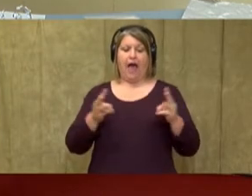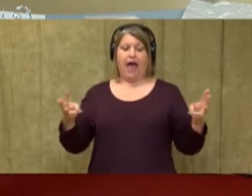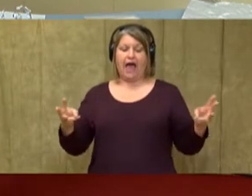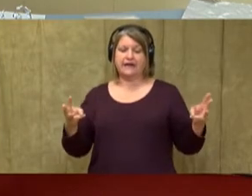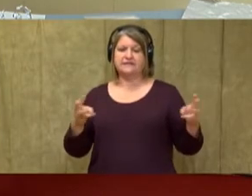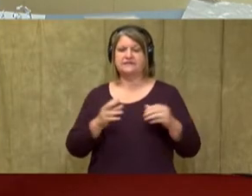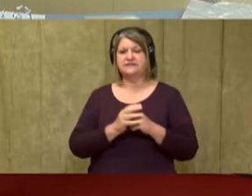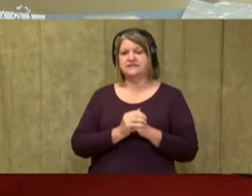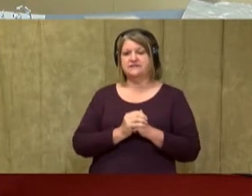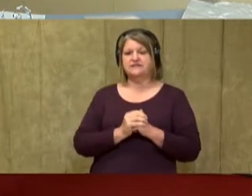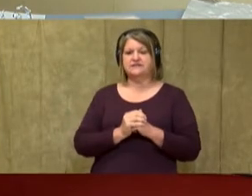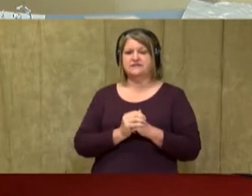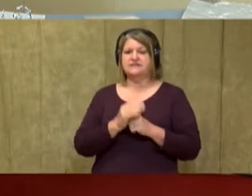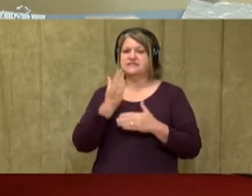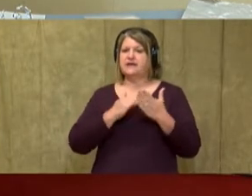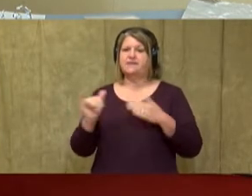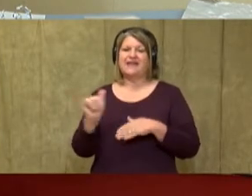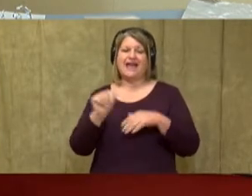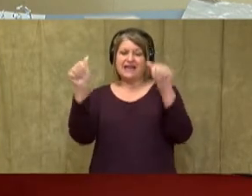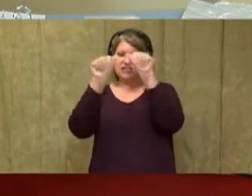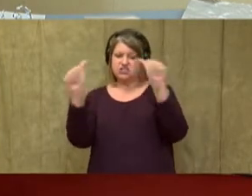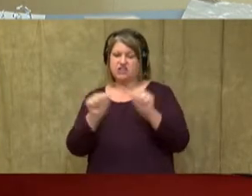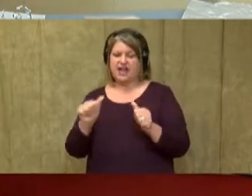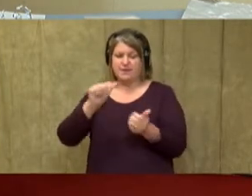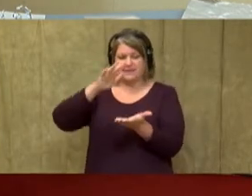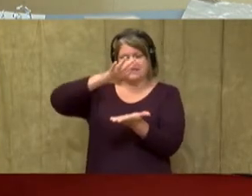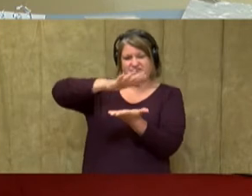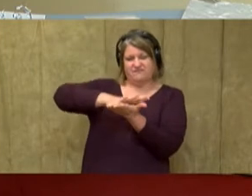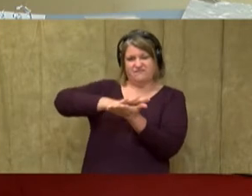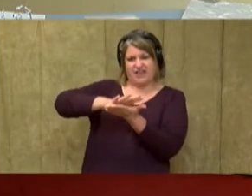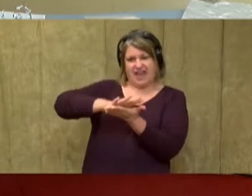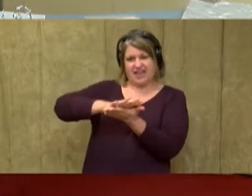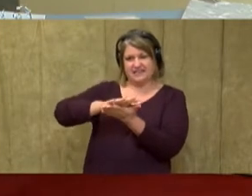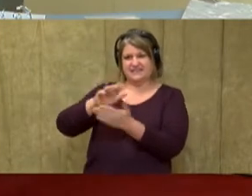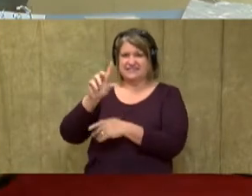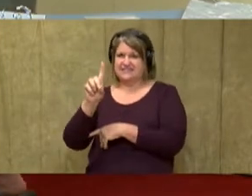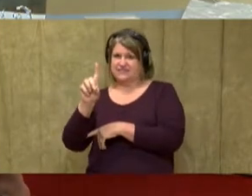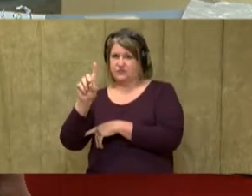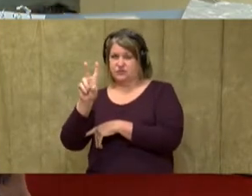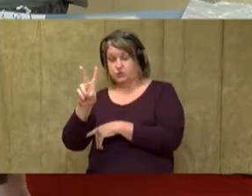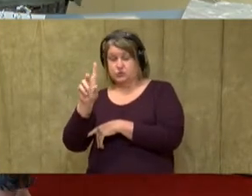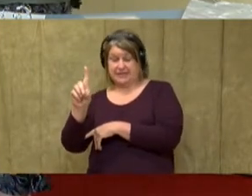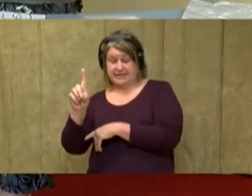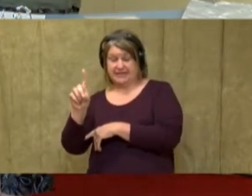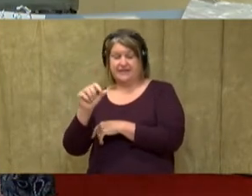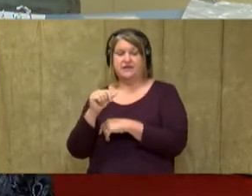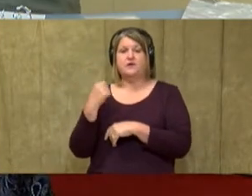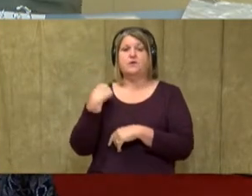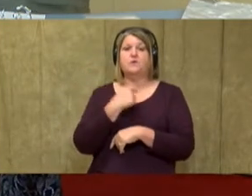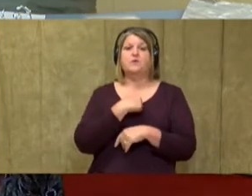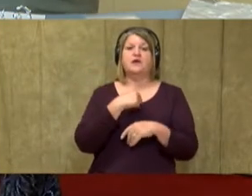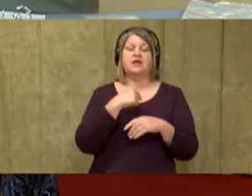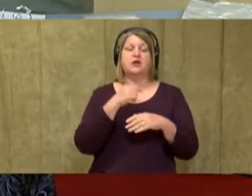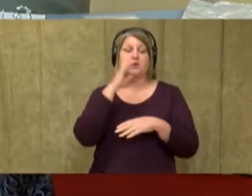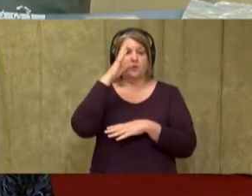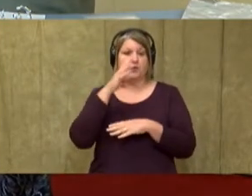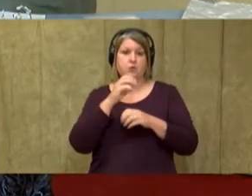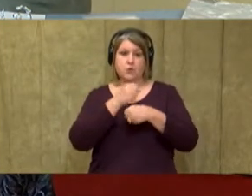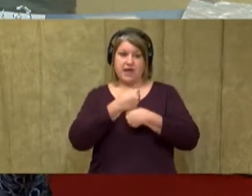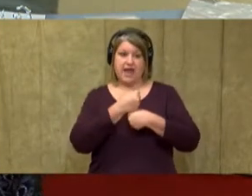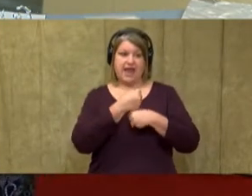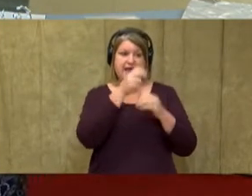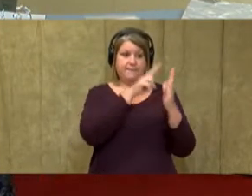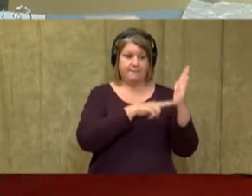Okay. Something like a shape is flat and two dimensional. So when we created artworks with paintings and drawings, they're